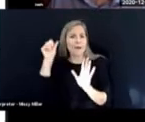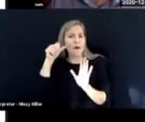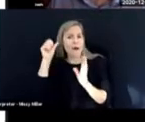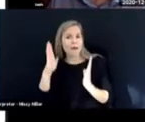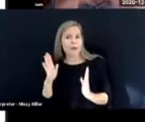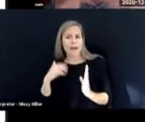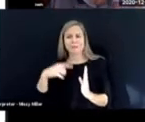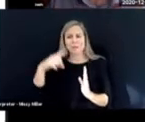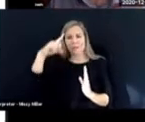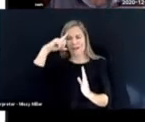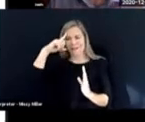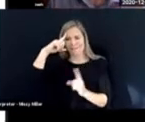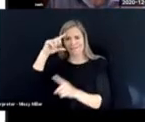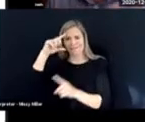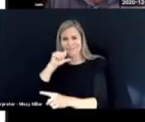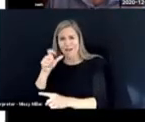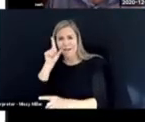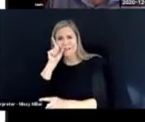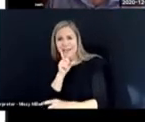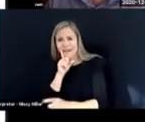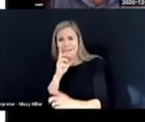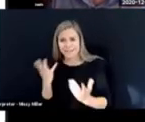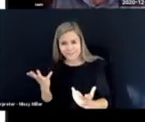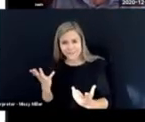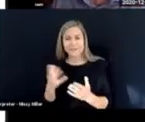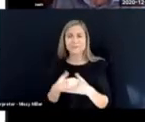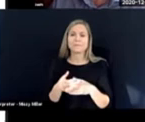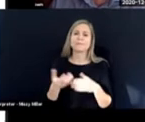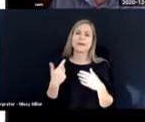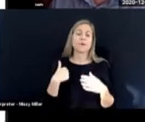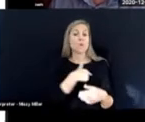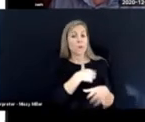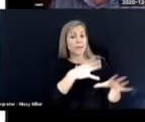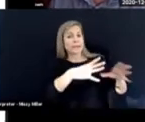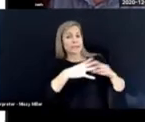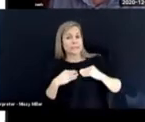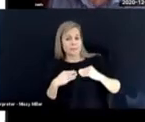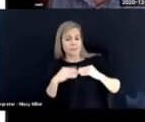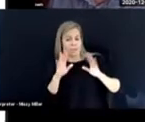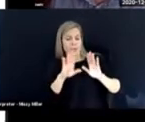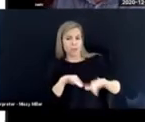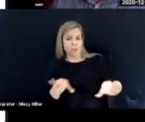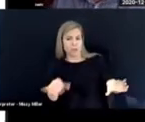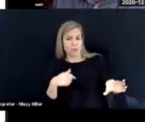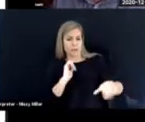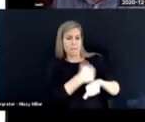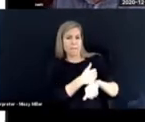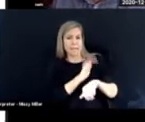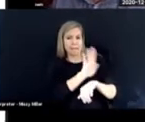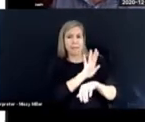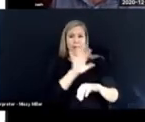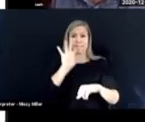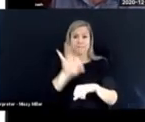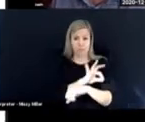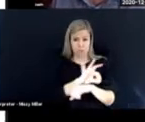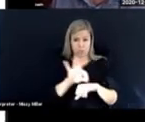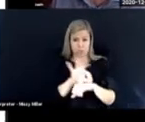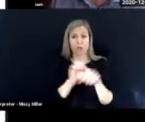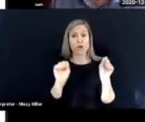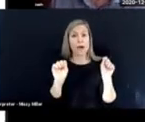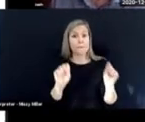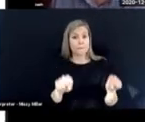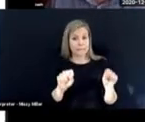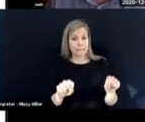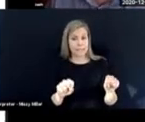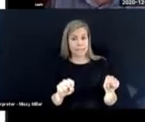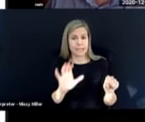audiogram. You couldn't get a clear idea how deaf they were. And again, we took children into our service on